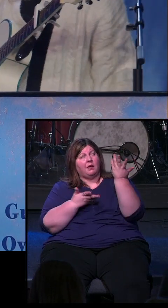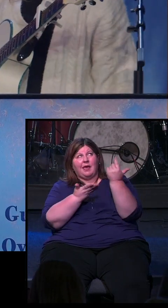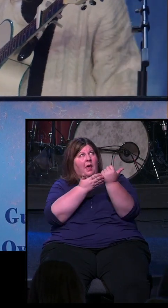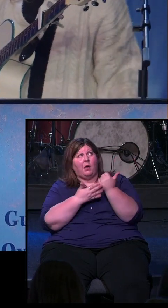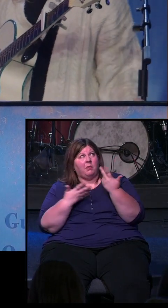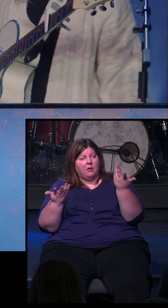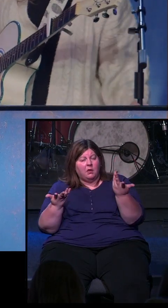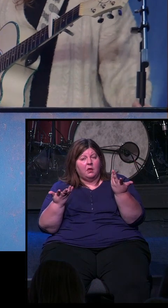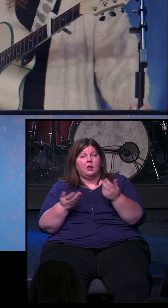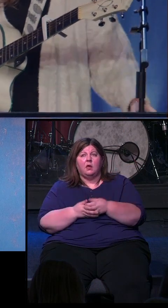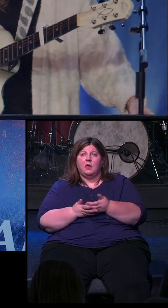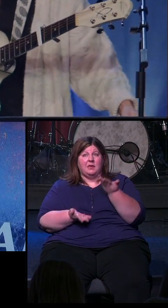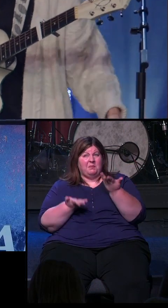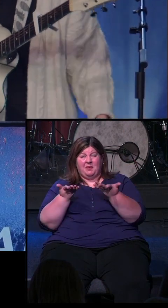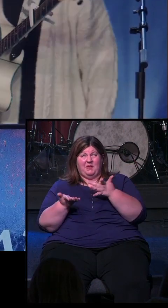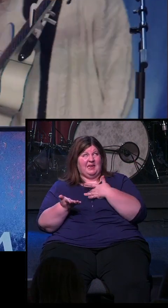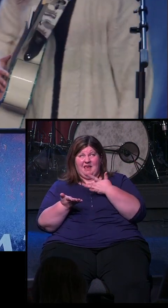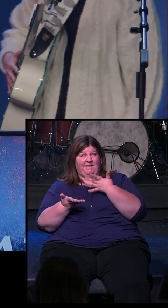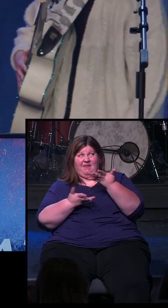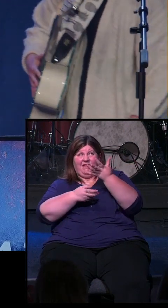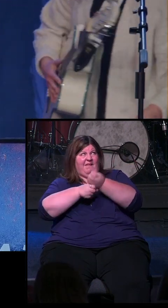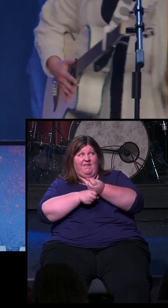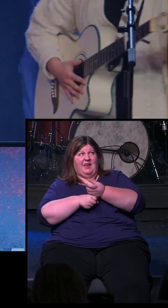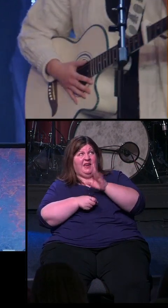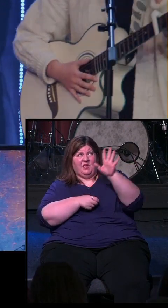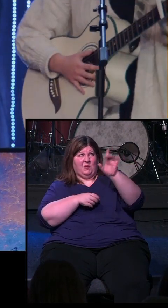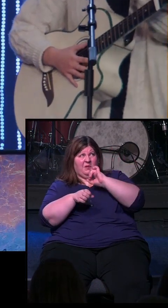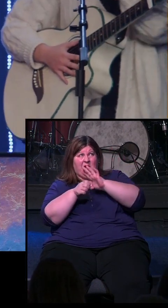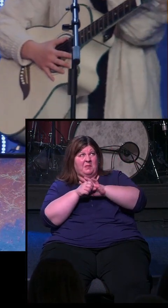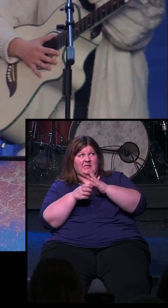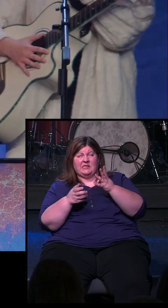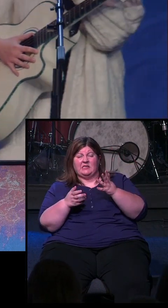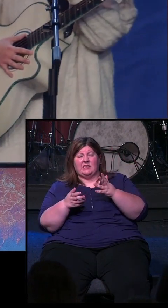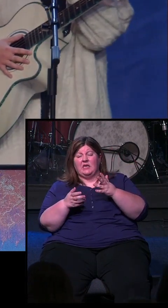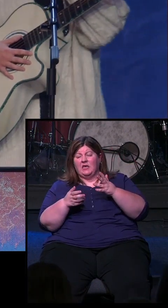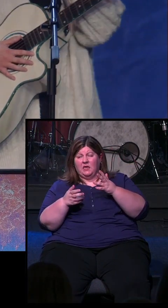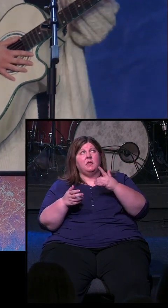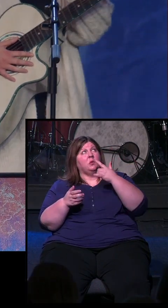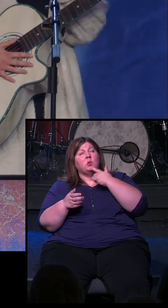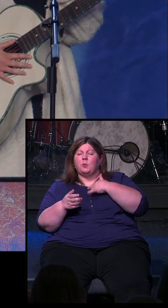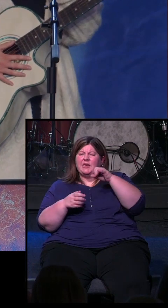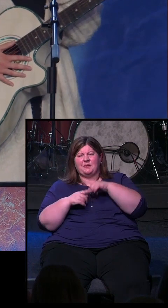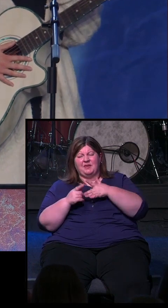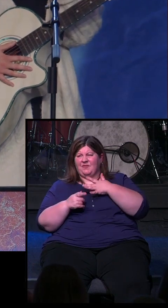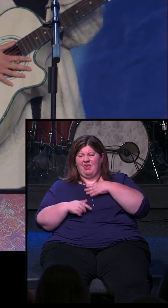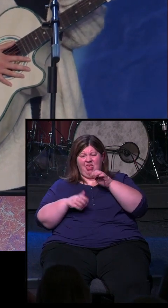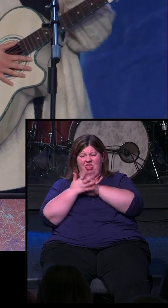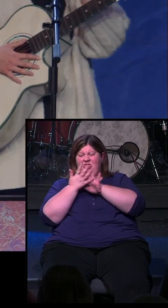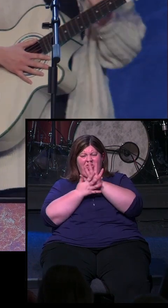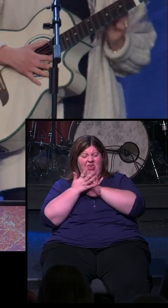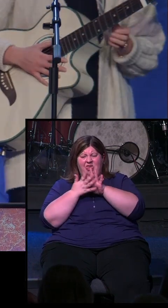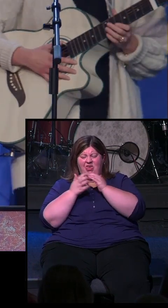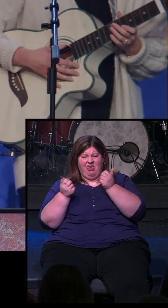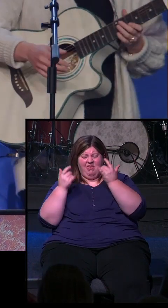But God, maybe we don't have that certainty of your promises. We don't have that certainty of what you put in front of us because our lives are not anchored in you. And so right now,